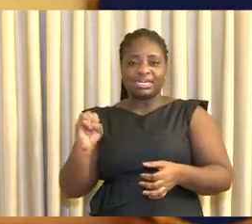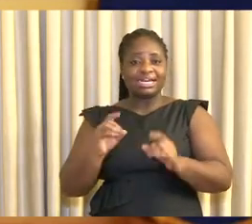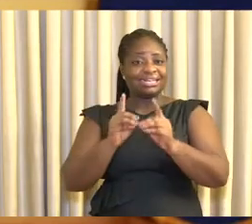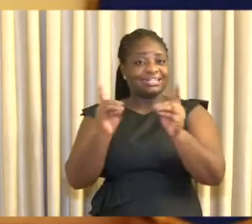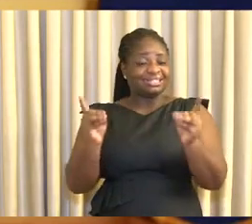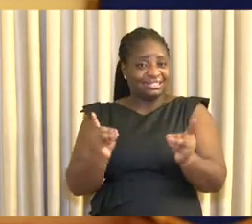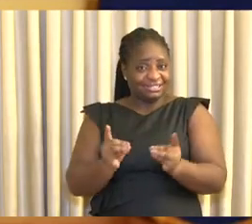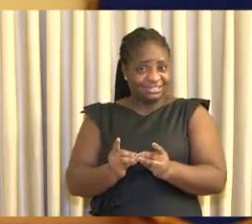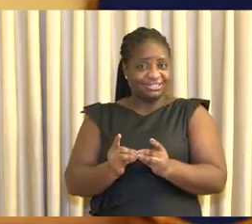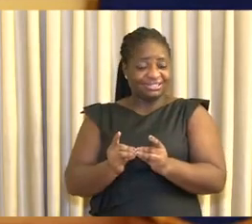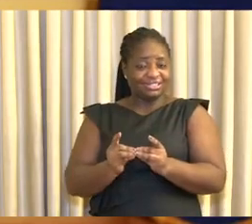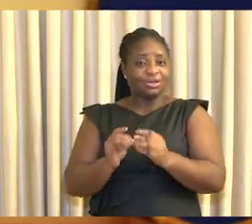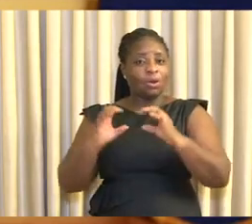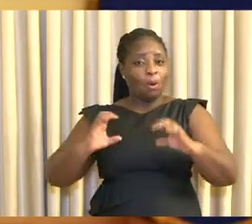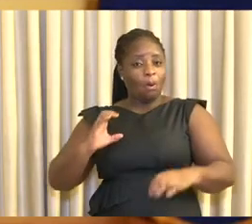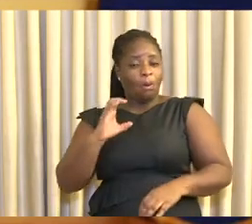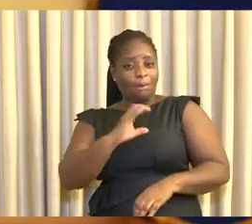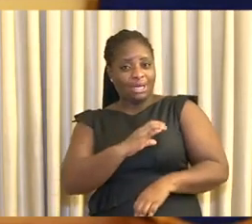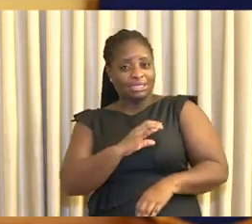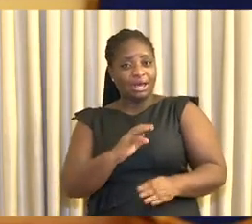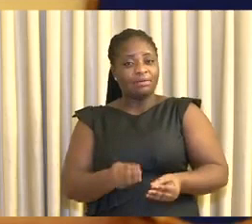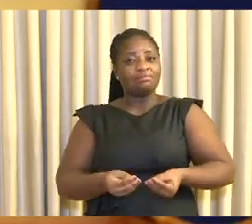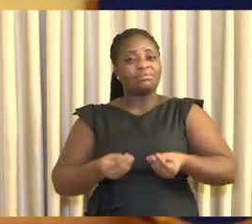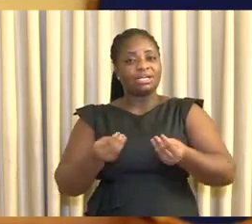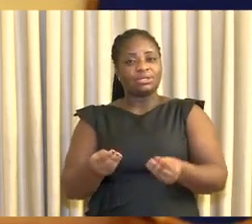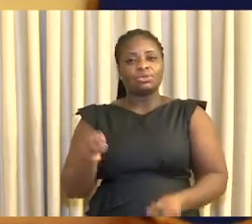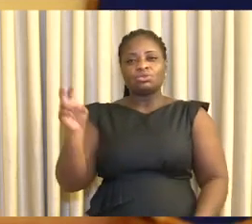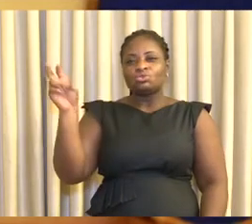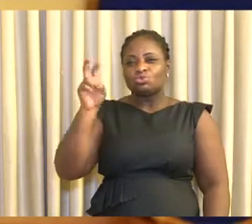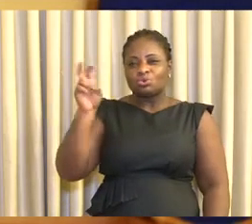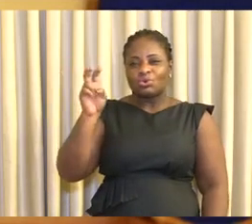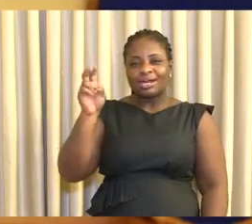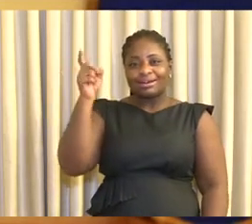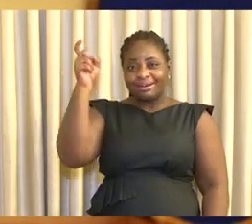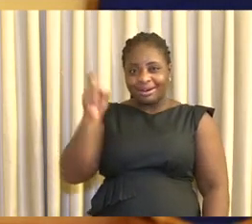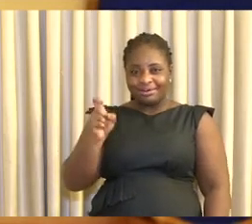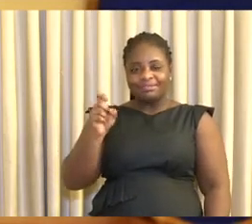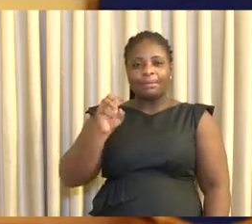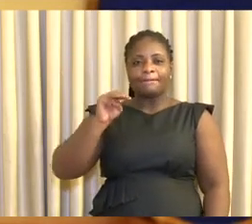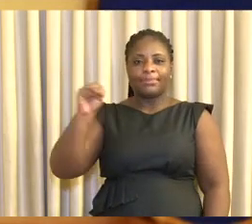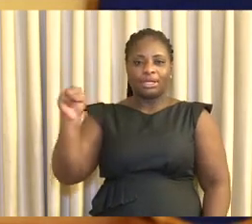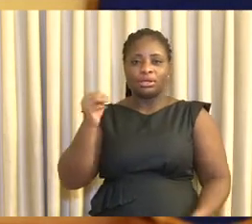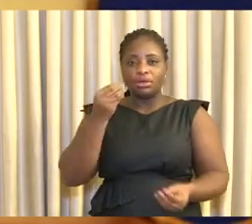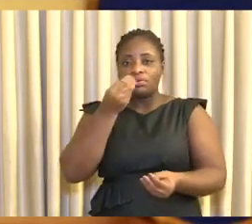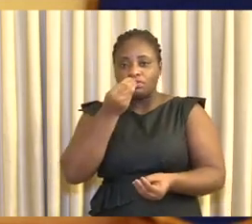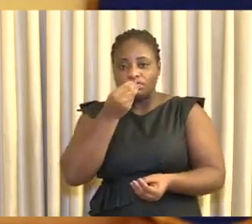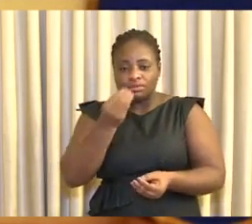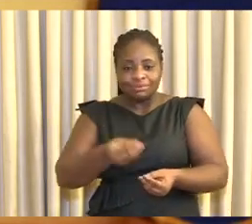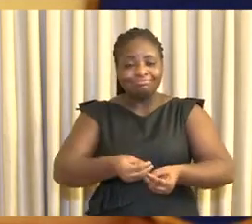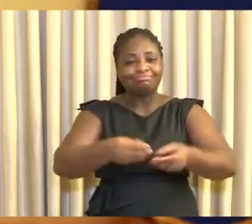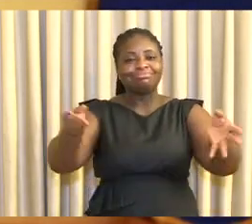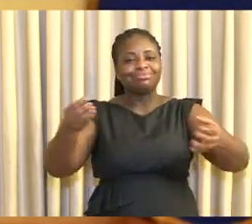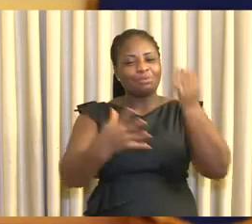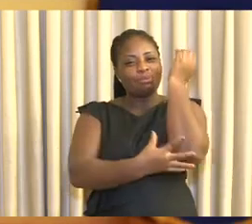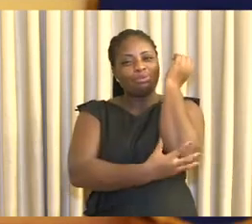to vulnerable persons in the affected districts of Accra and Kumasi. Dry food packs have also been